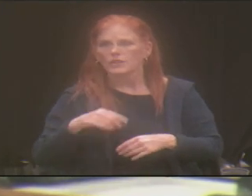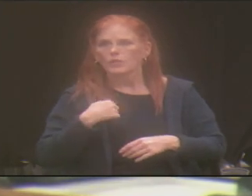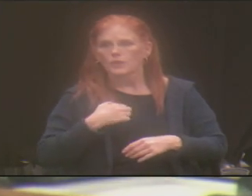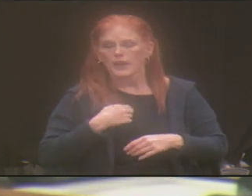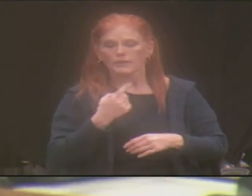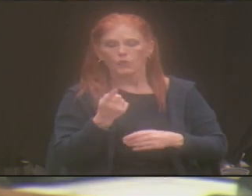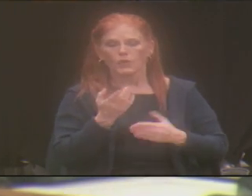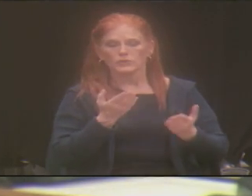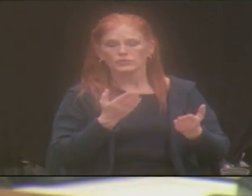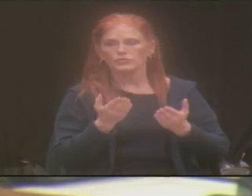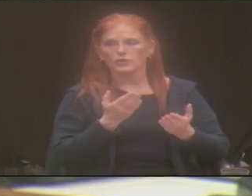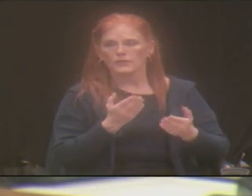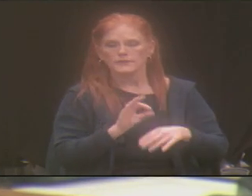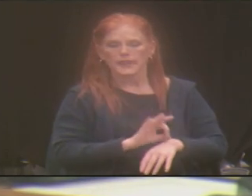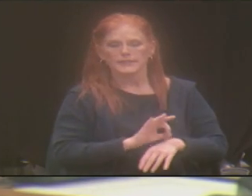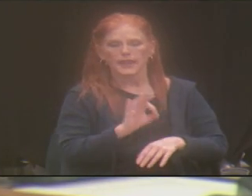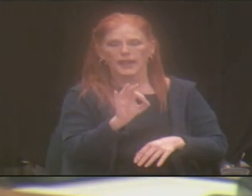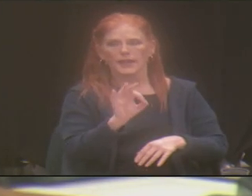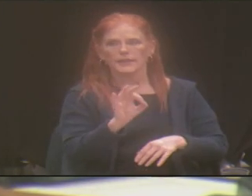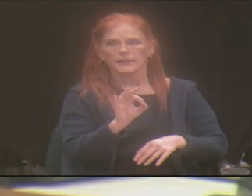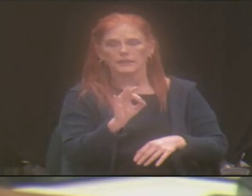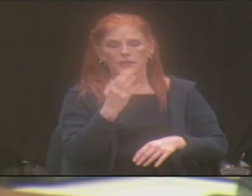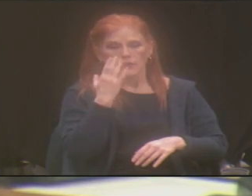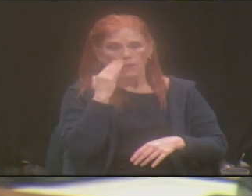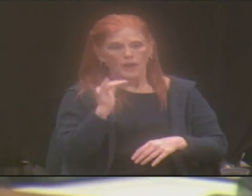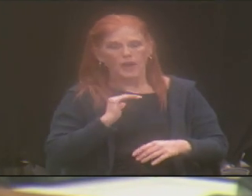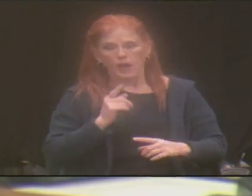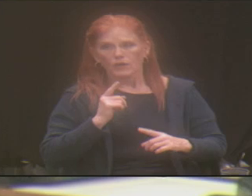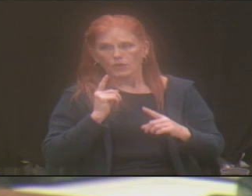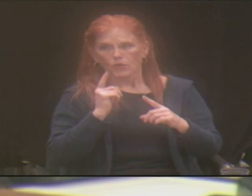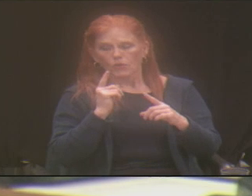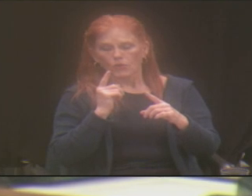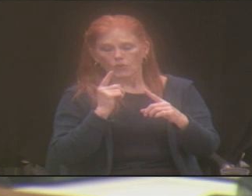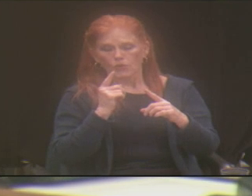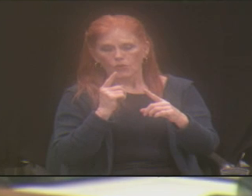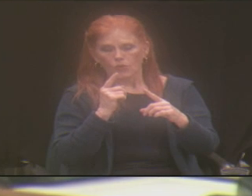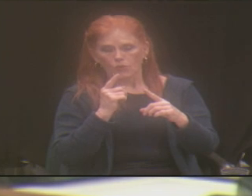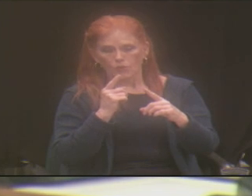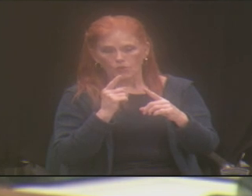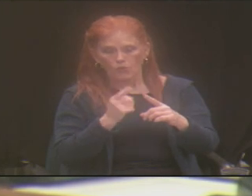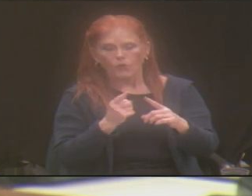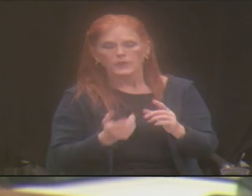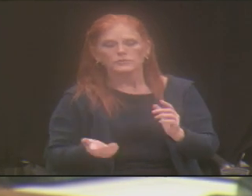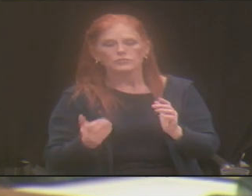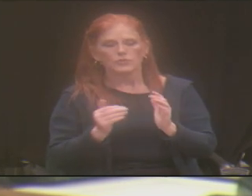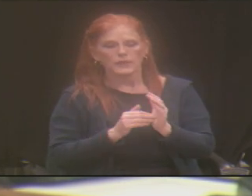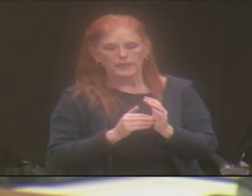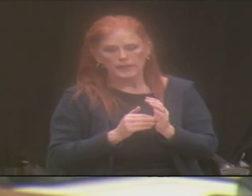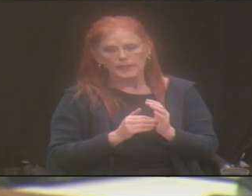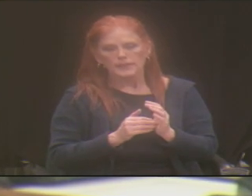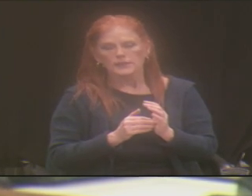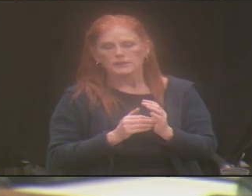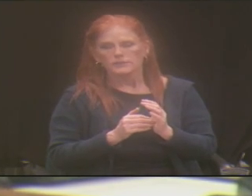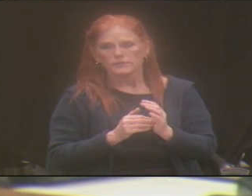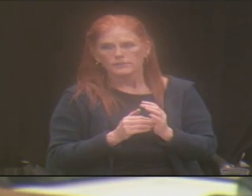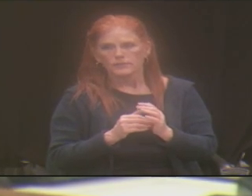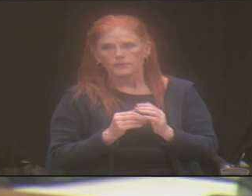the one service. Because our goal is to rebuild a